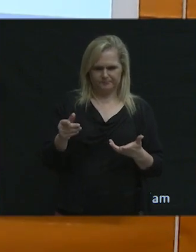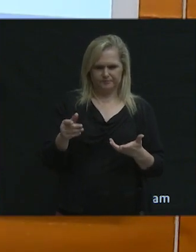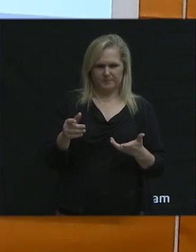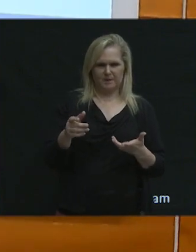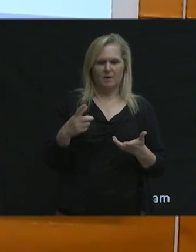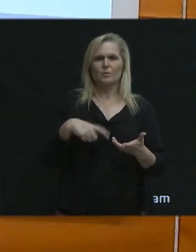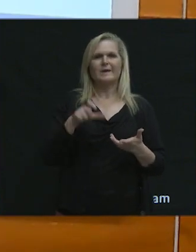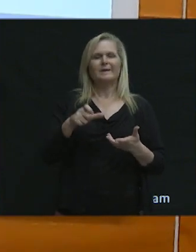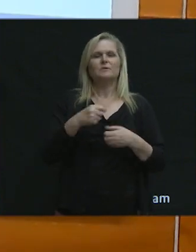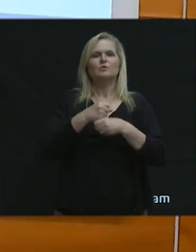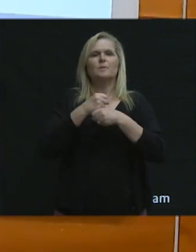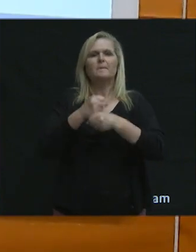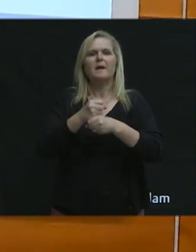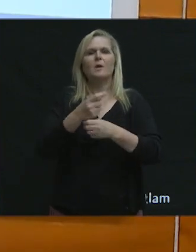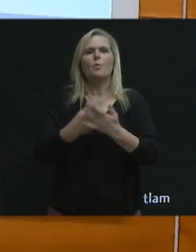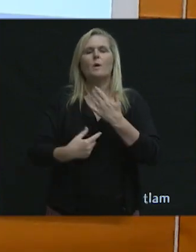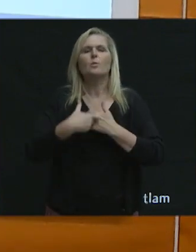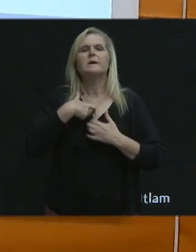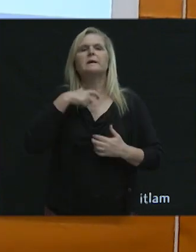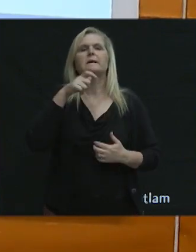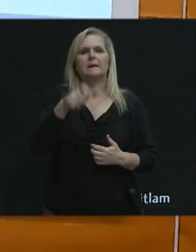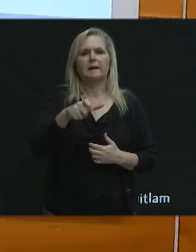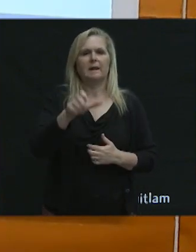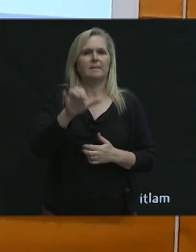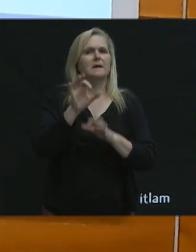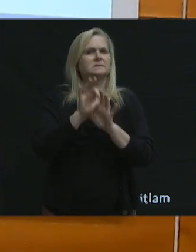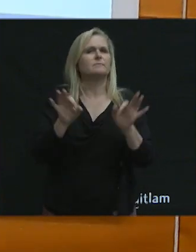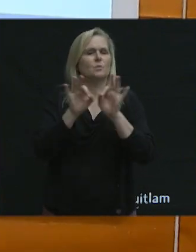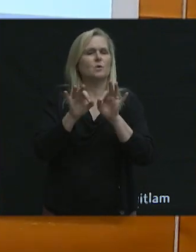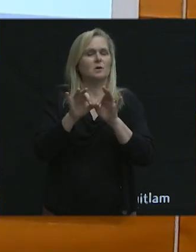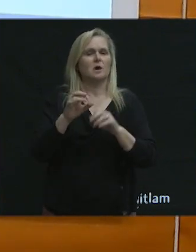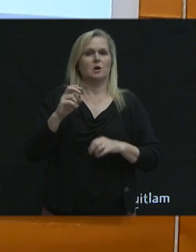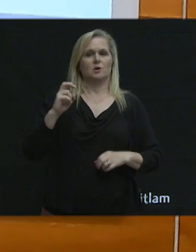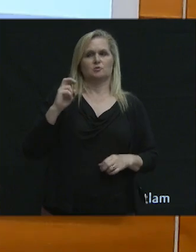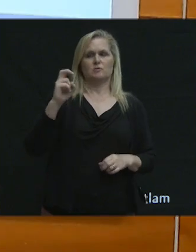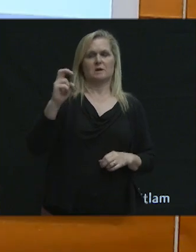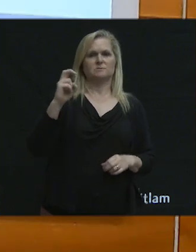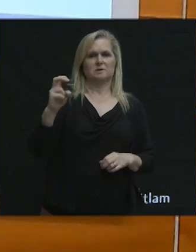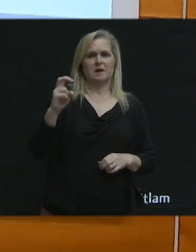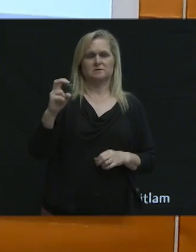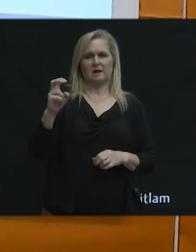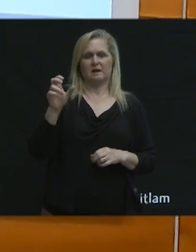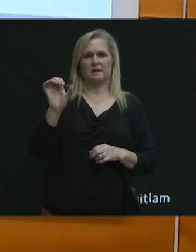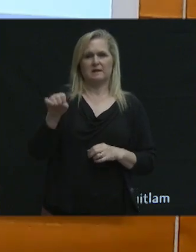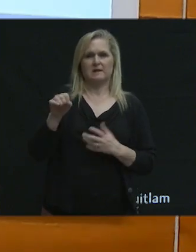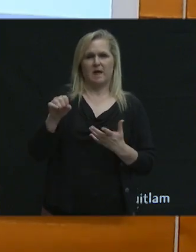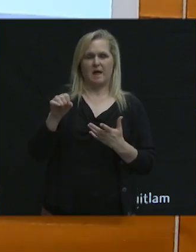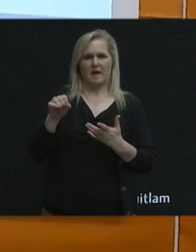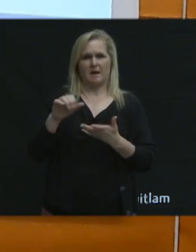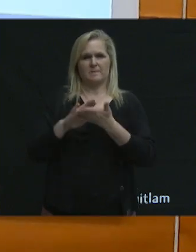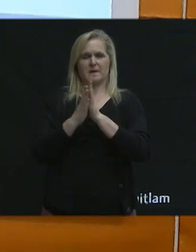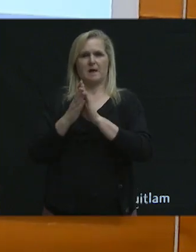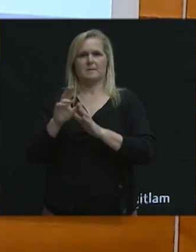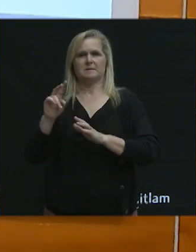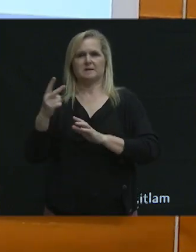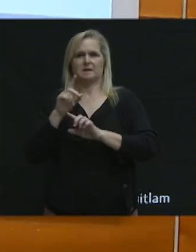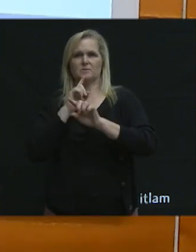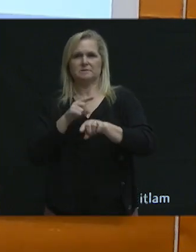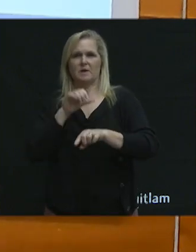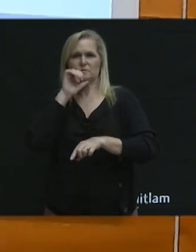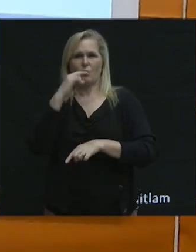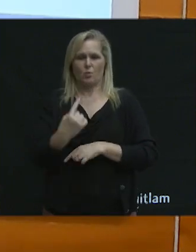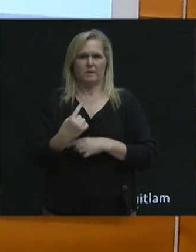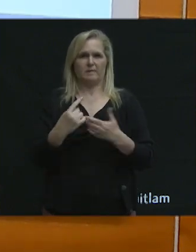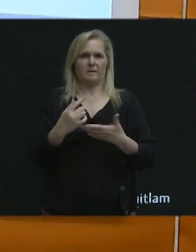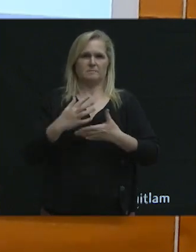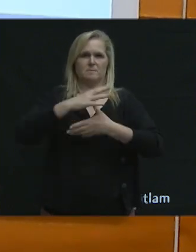producing what we need, I think that's, that's the key. So the transportation can somehow become a secondary point. Thank you.